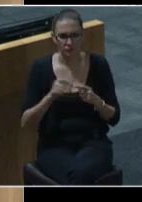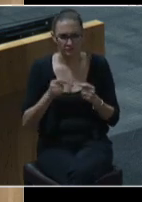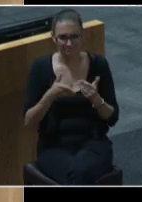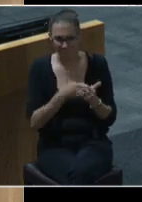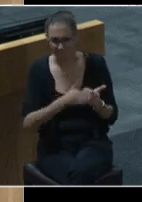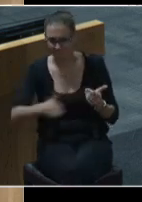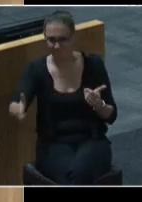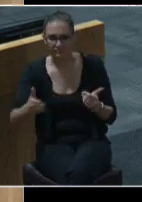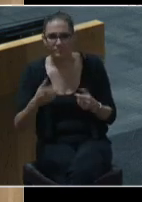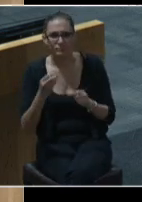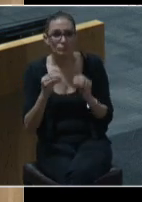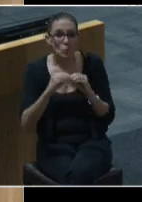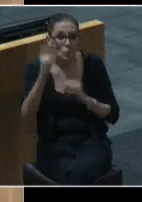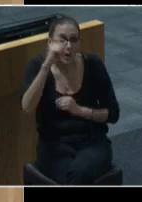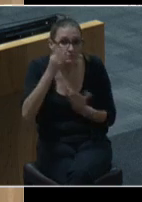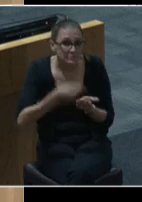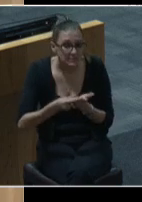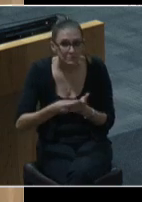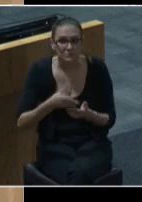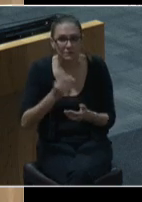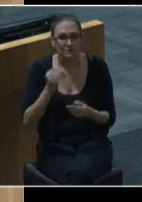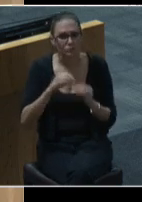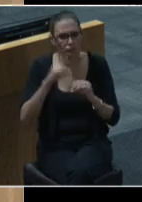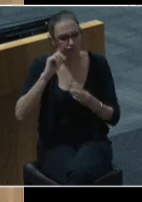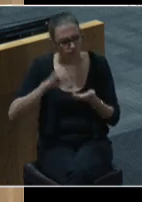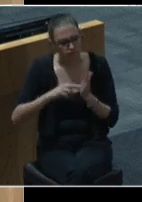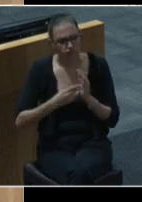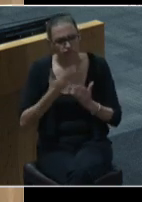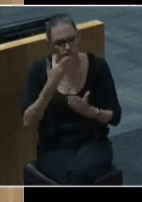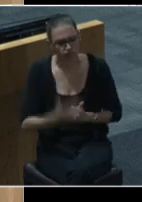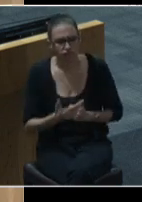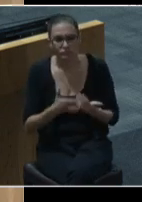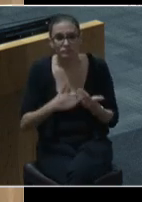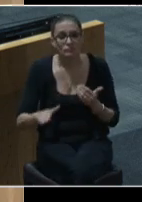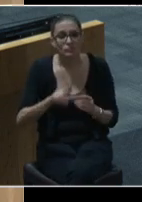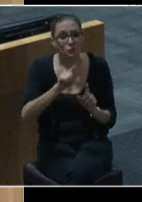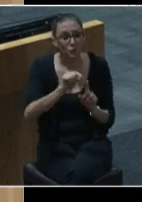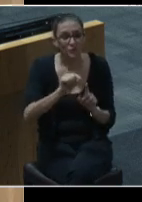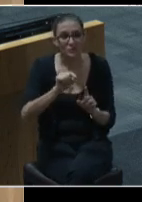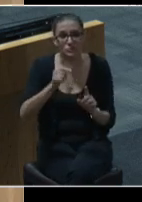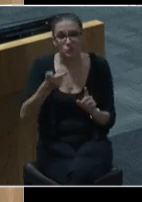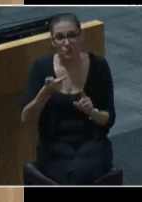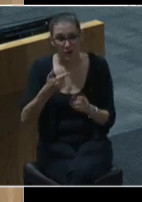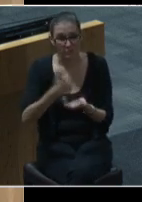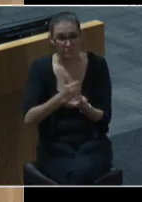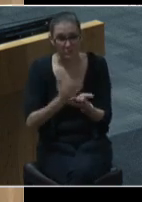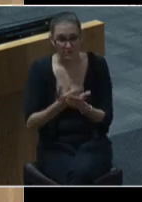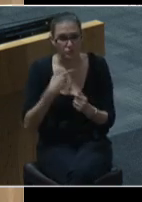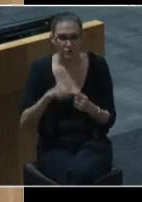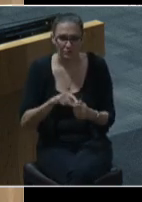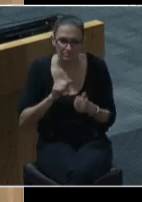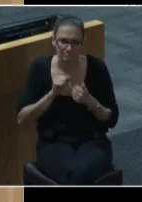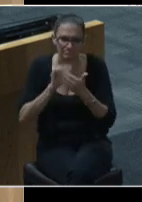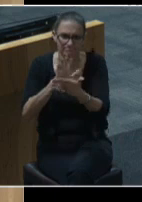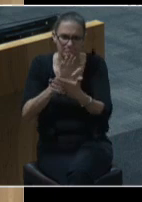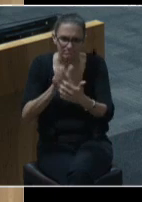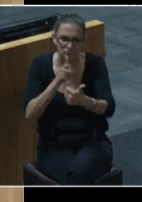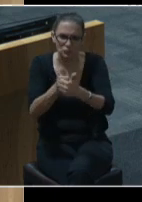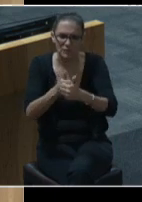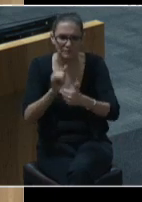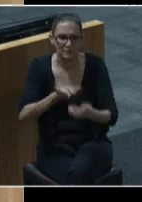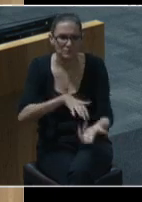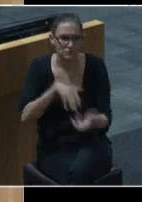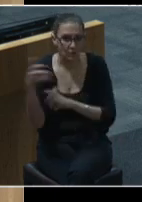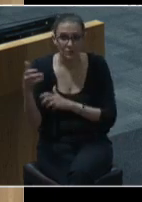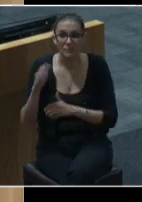purposefully the proposed fiscal year 2021 budget meets these crises head-on building on the tireless